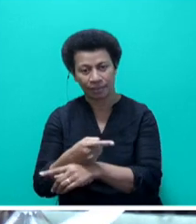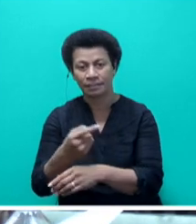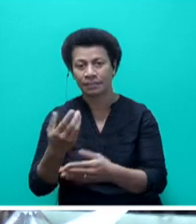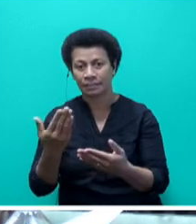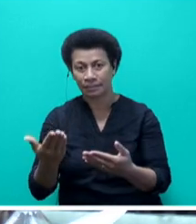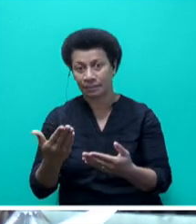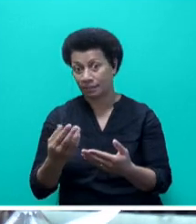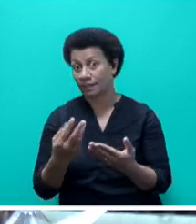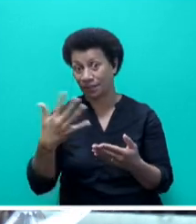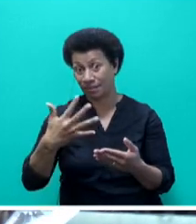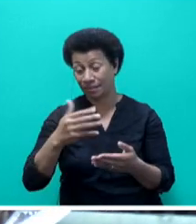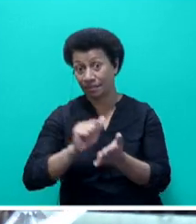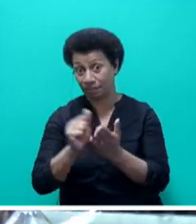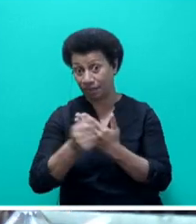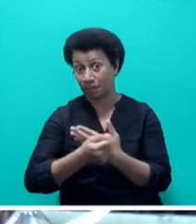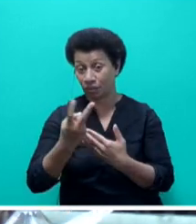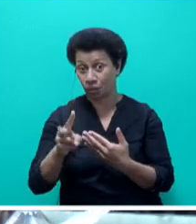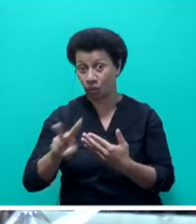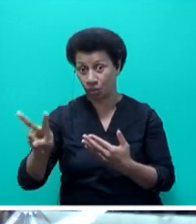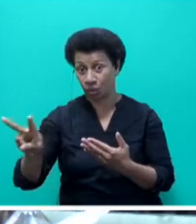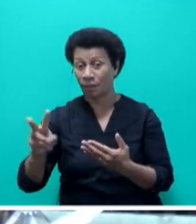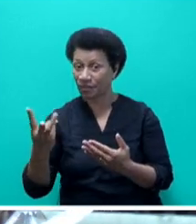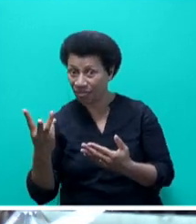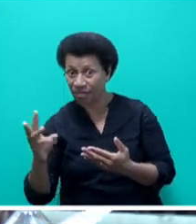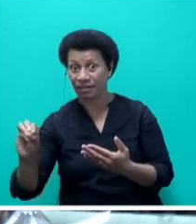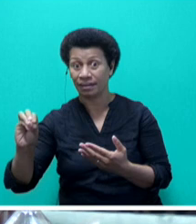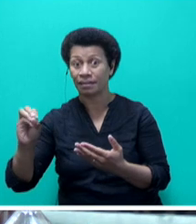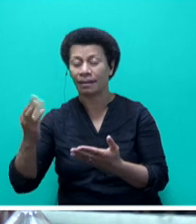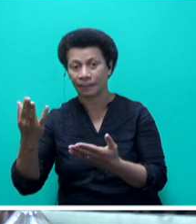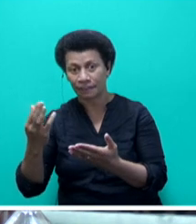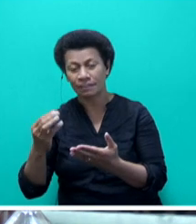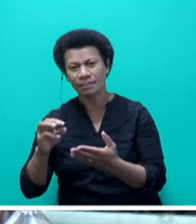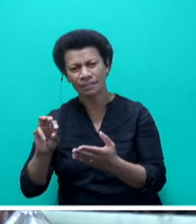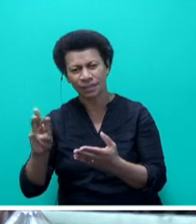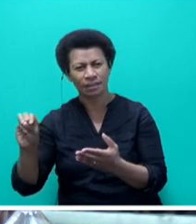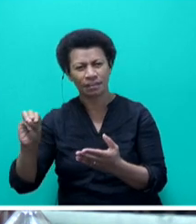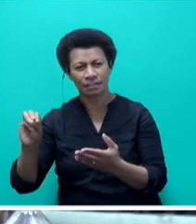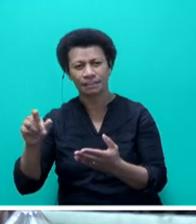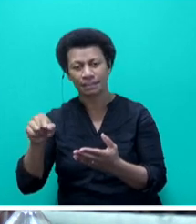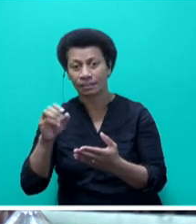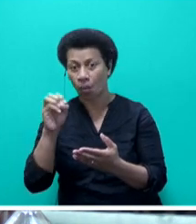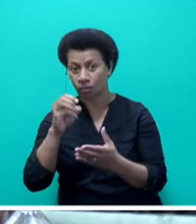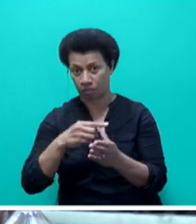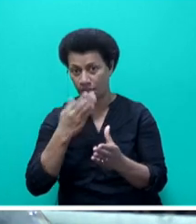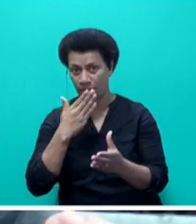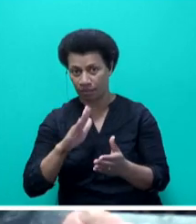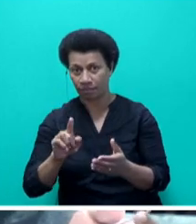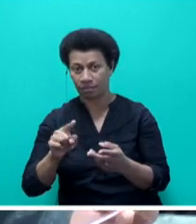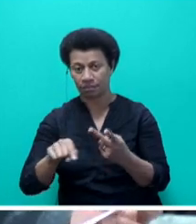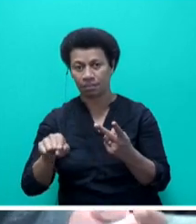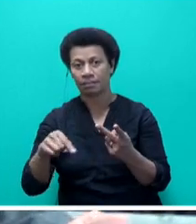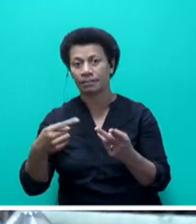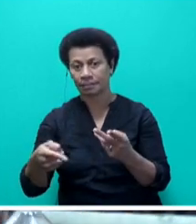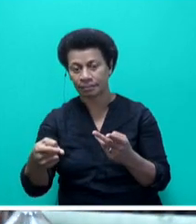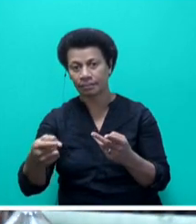2022 after 1 September, followed by 30 September, 14 October and 31 October. Mr. Speaker, sir, those